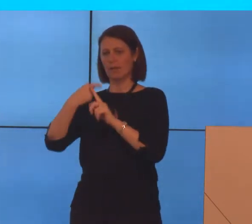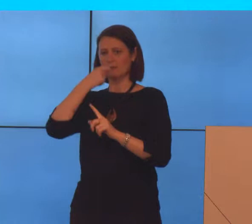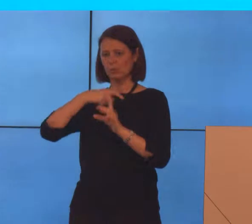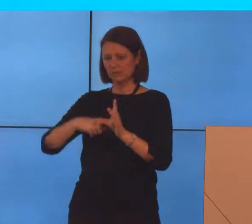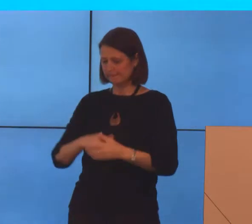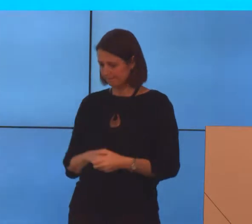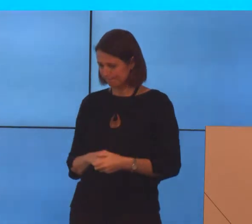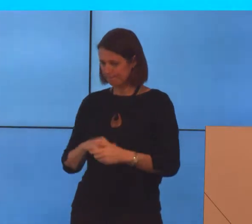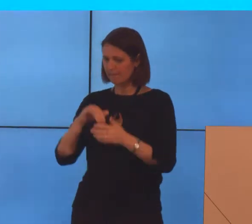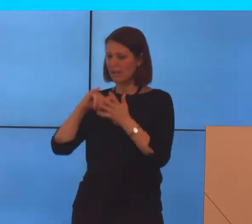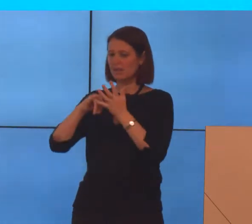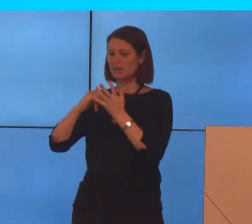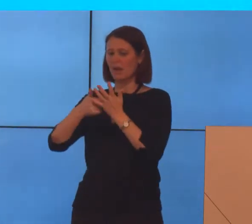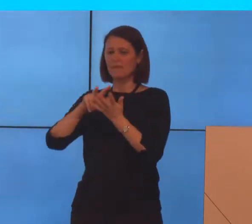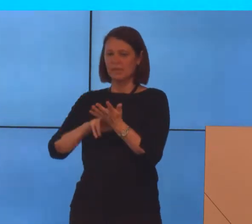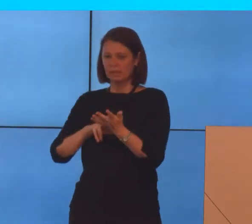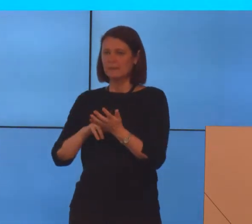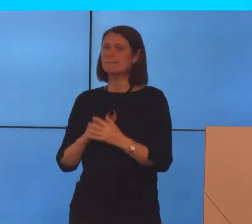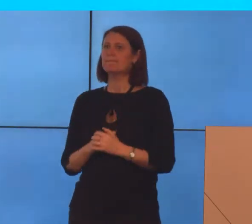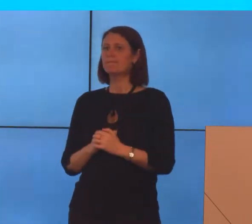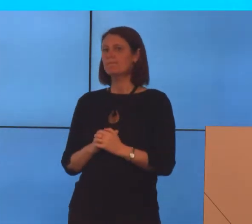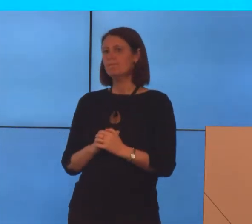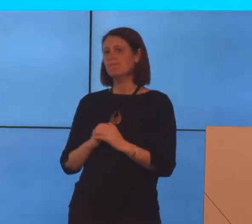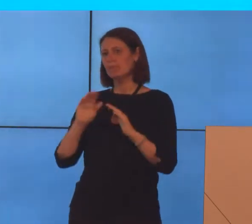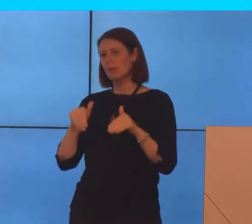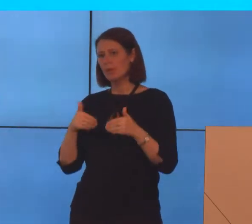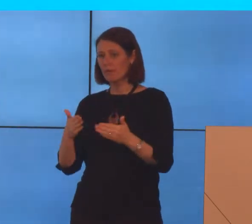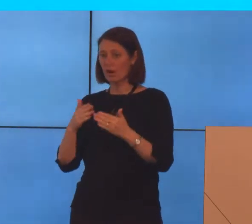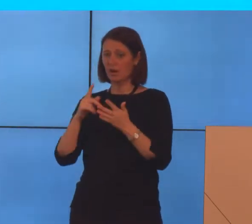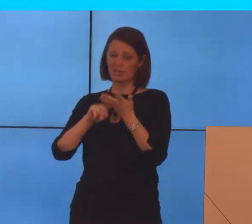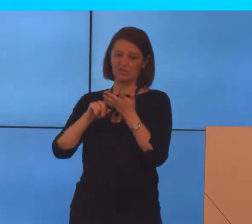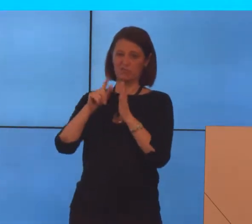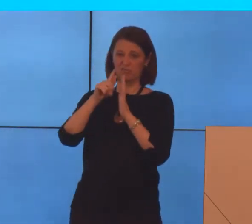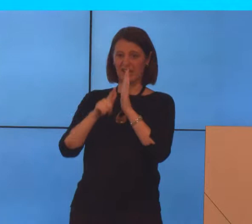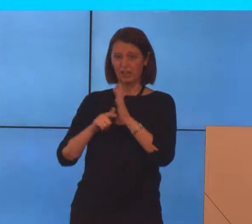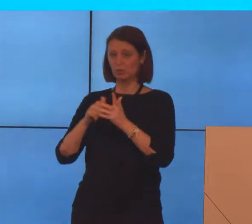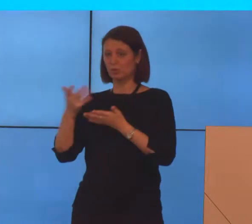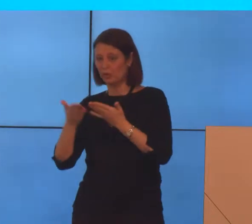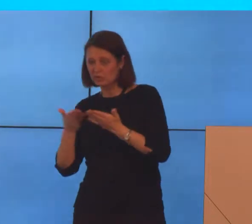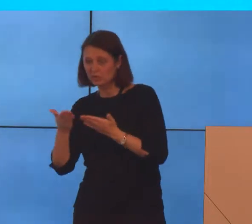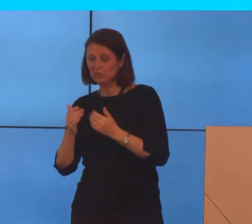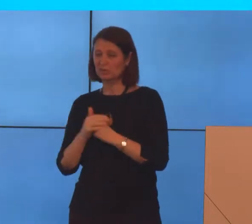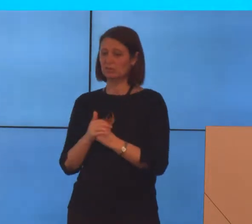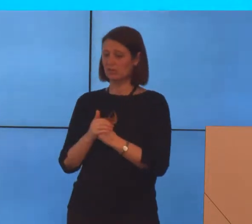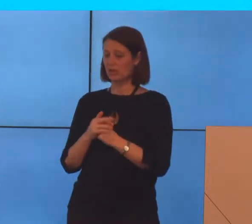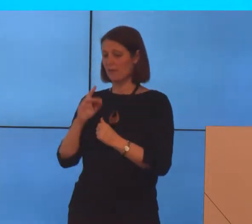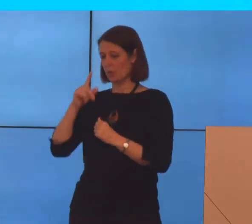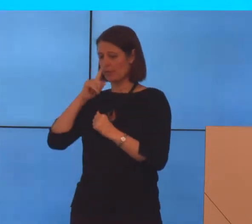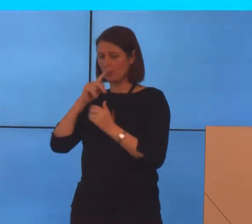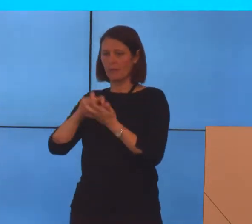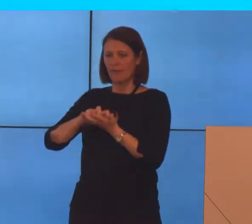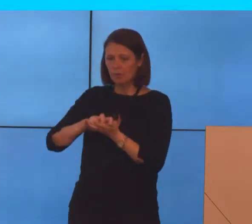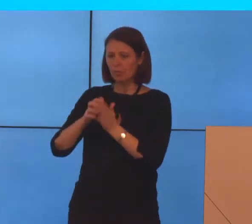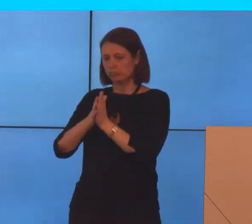And SSRV provides legal services to vulnerable and disadvantaged